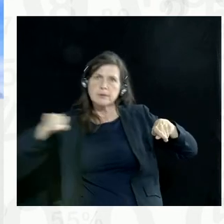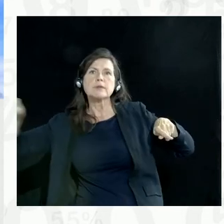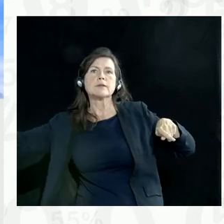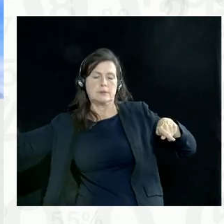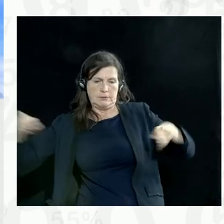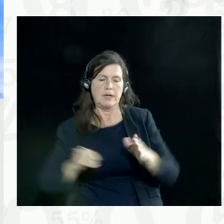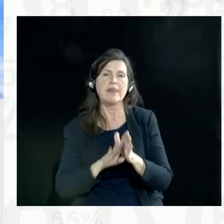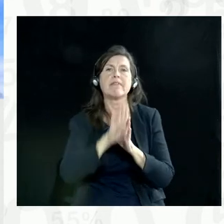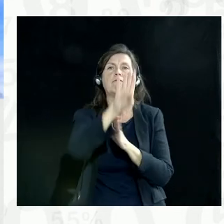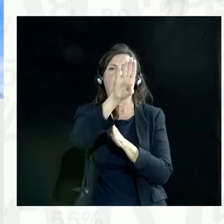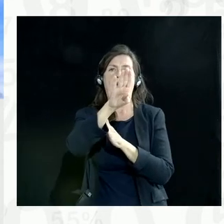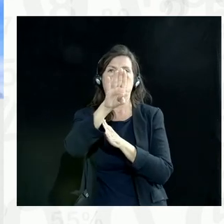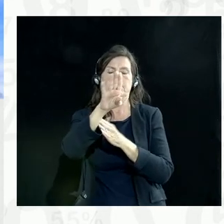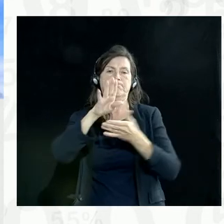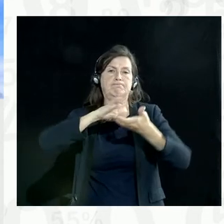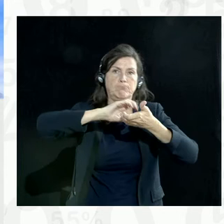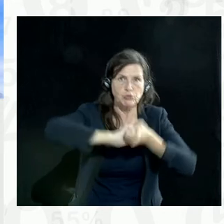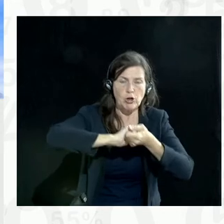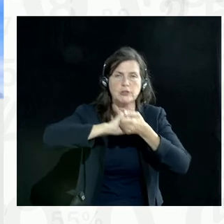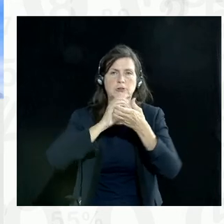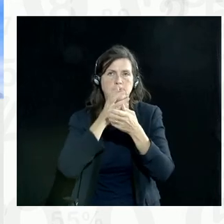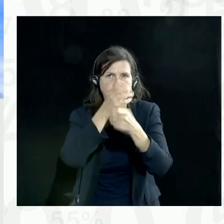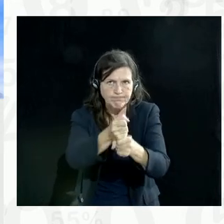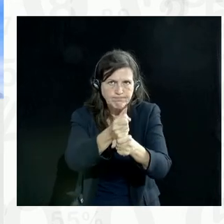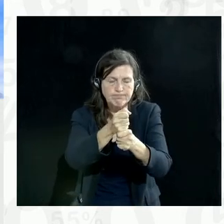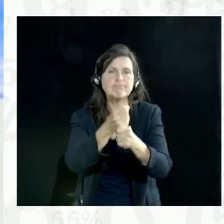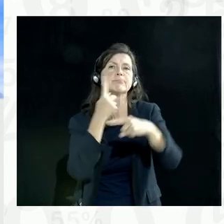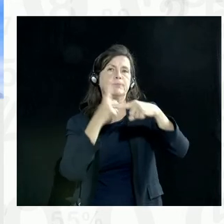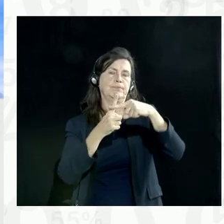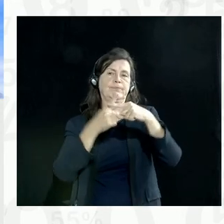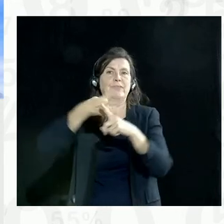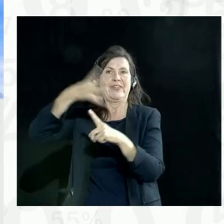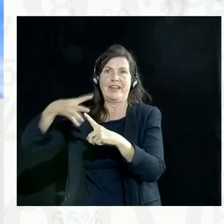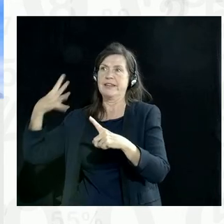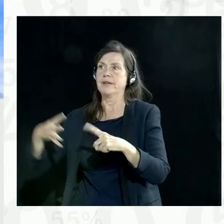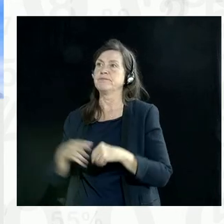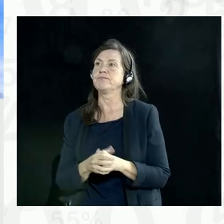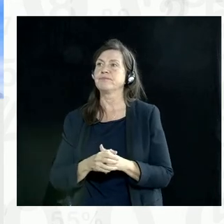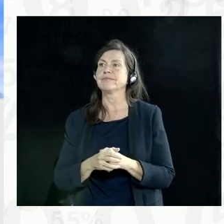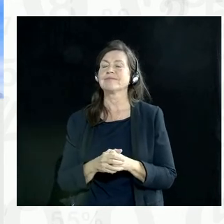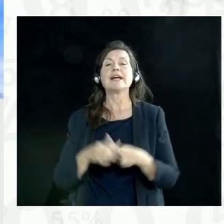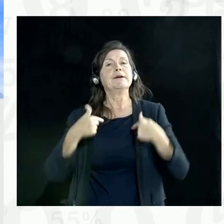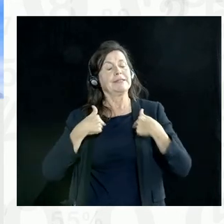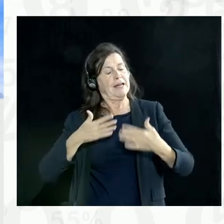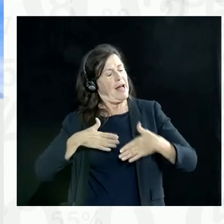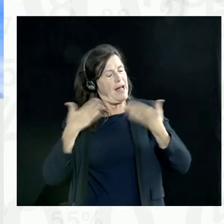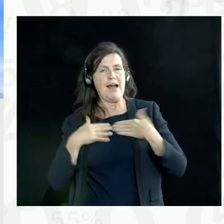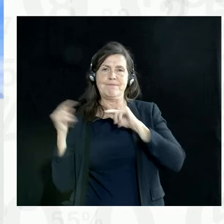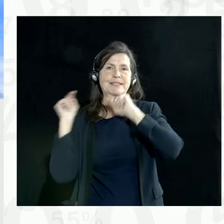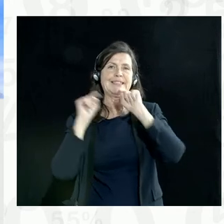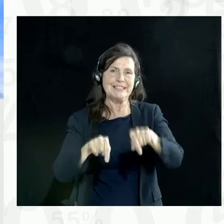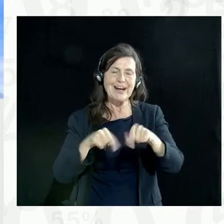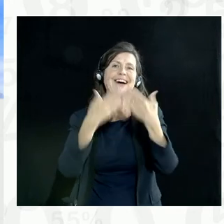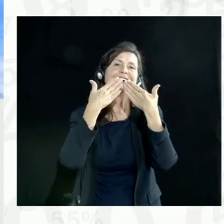data and the trust. I'm very sorry to have to jump. I had an action inducing event. What a joy to meet everyone. And